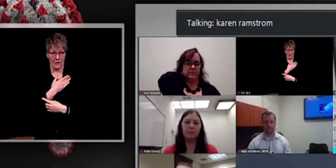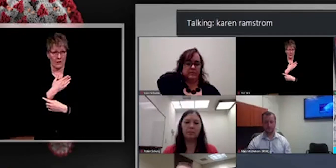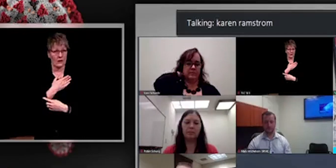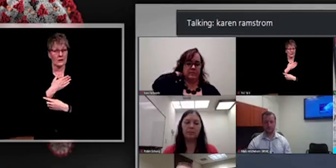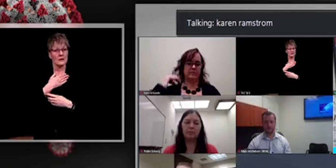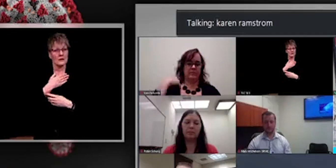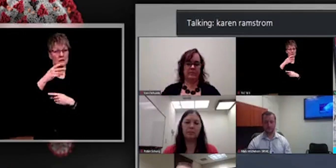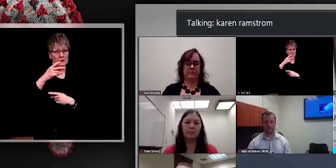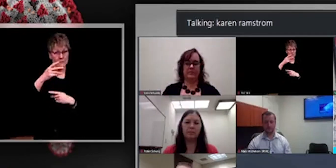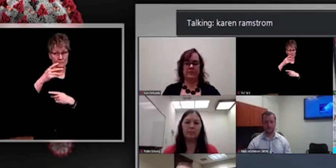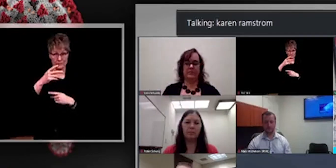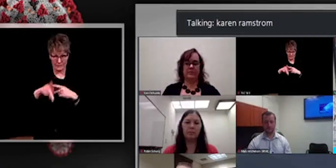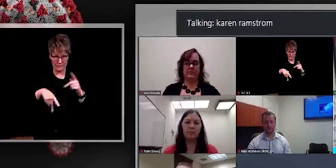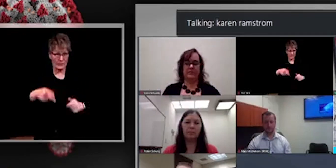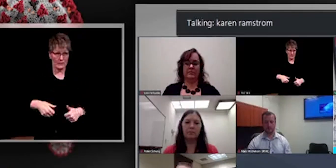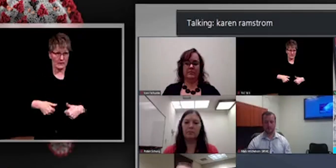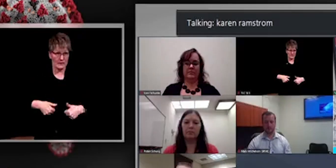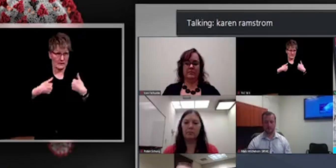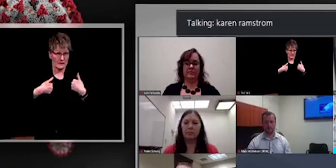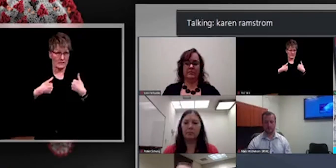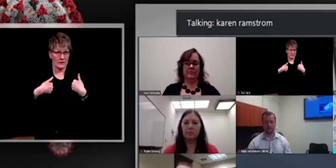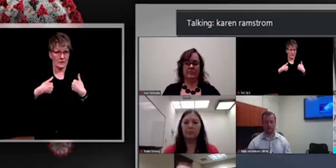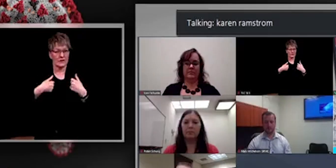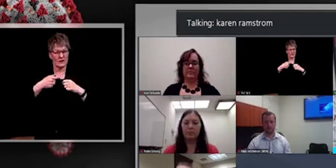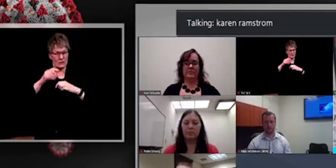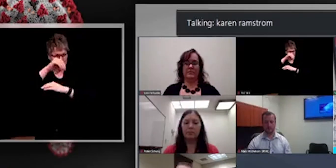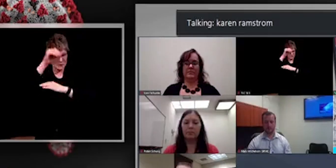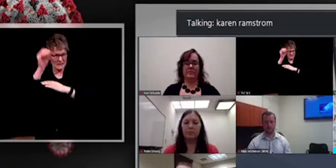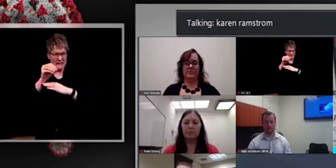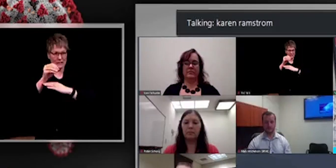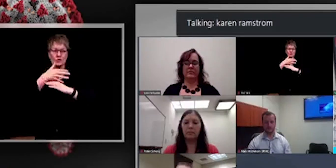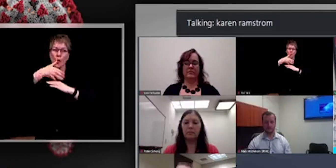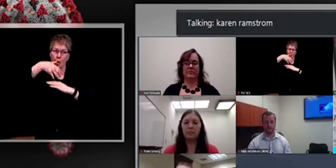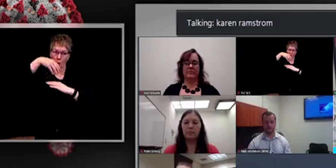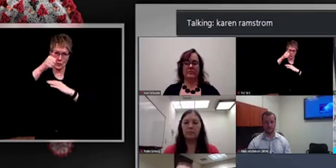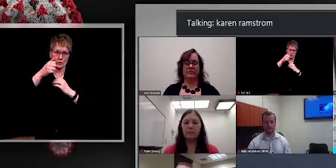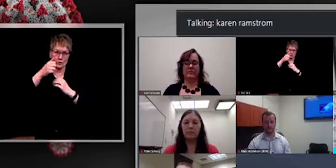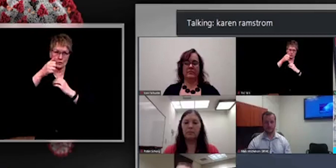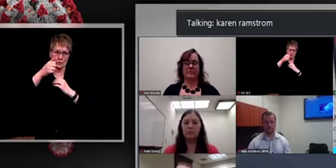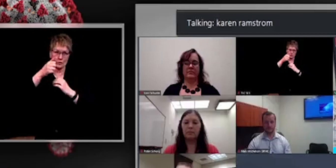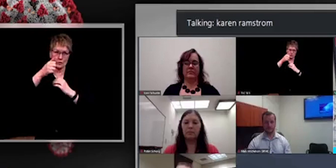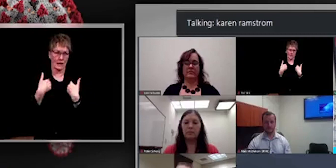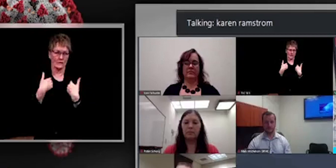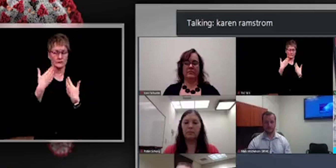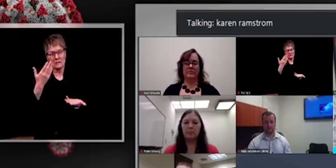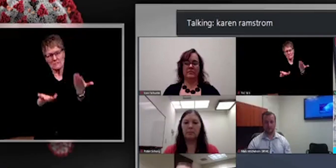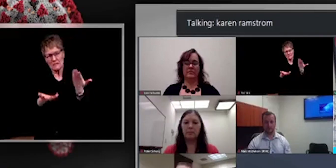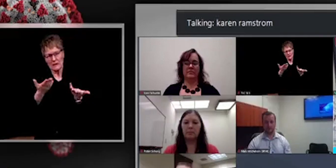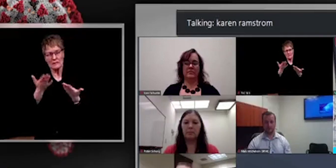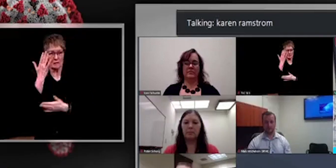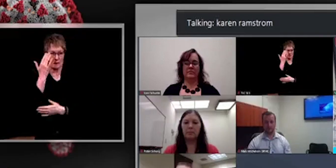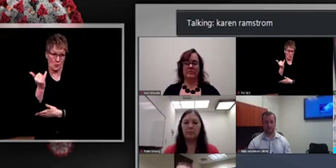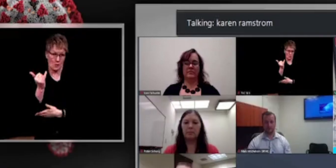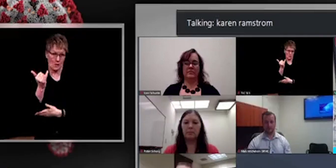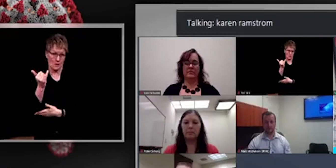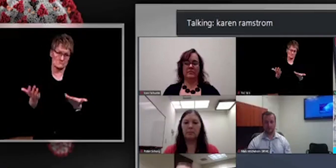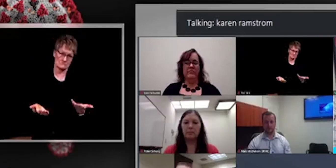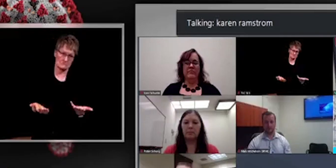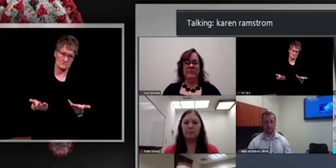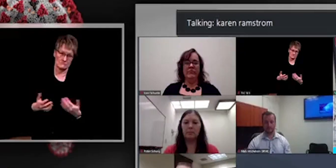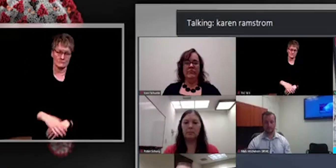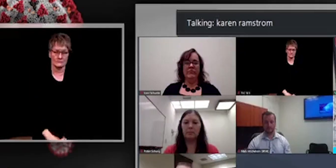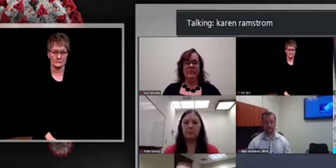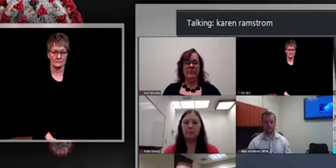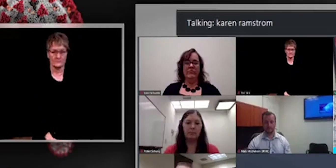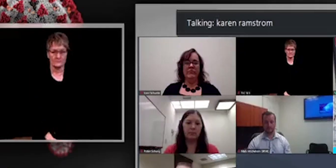and that has, um, more underlying health conditions. Um, so we could hypothesize that that might be the reason. Um, but you know, it,